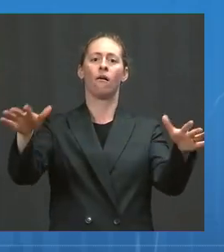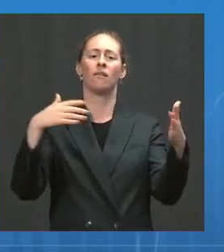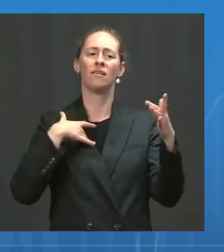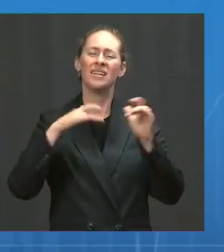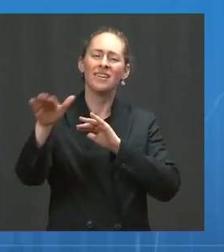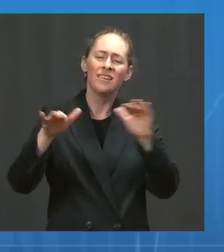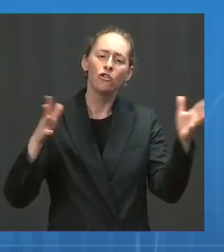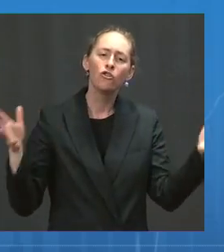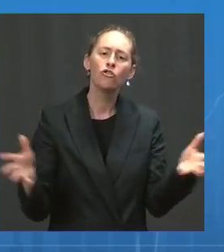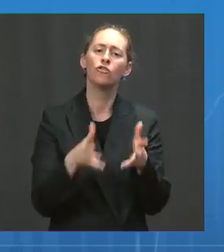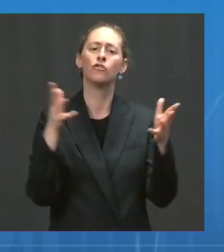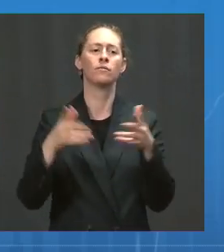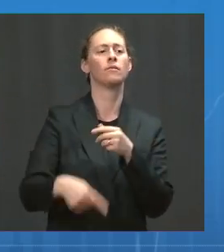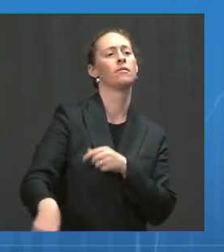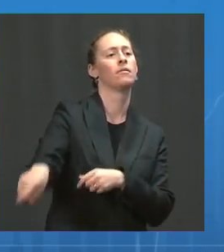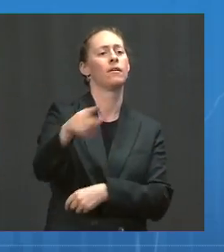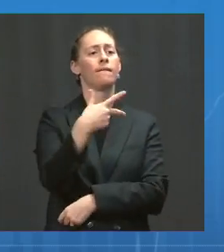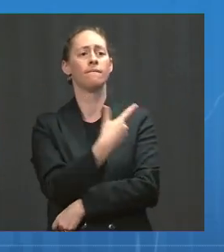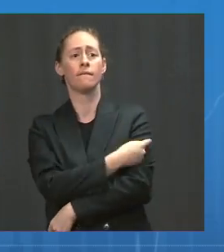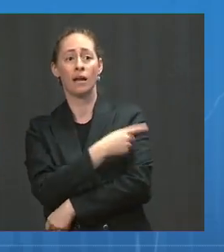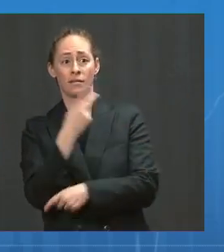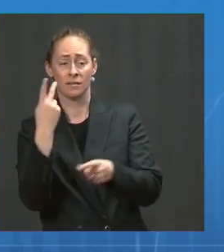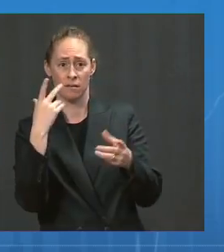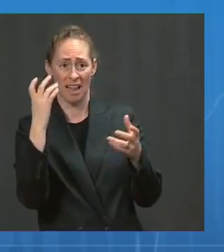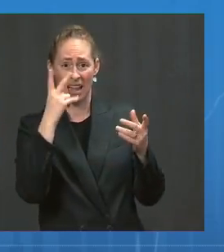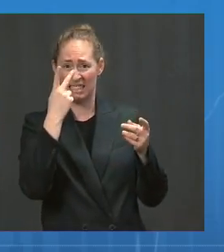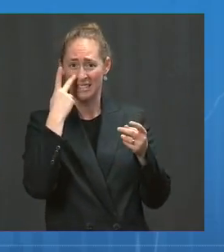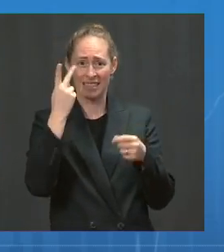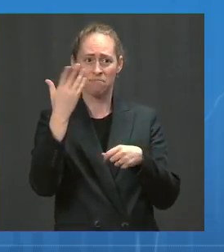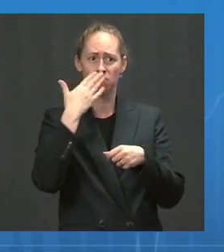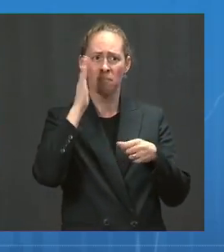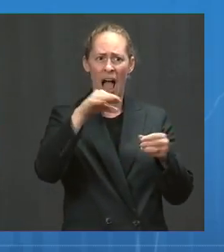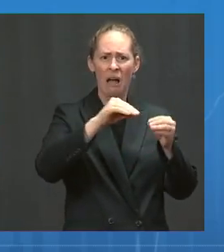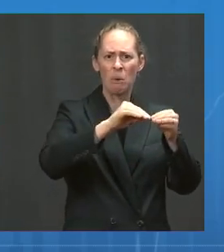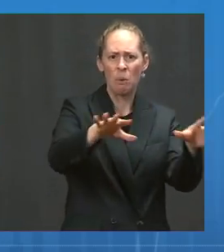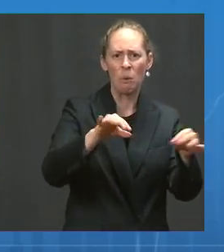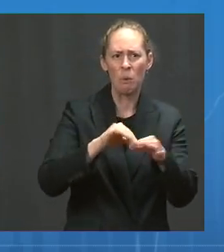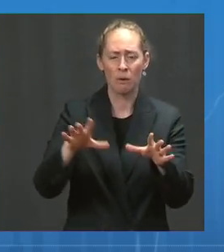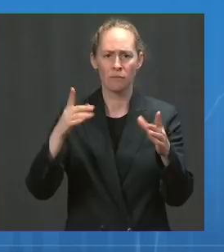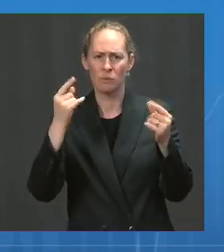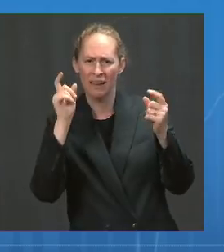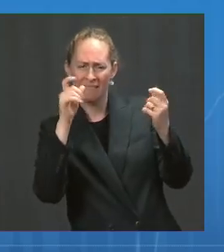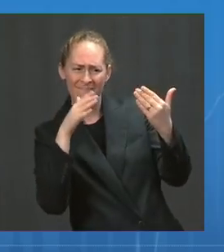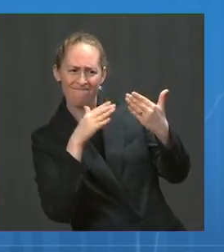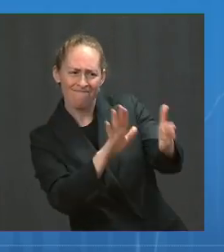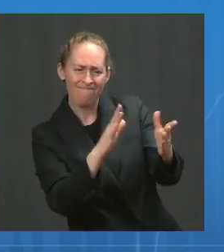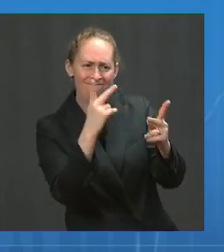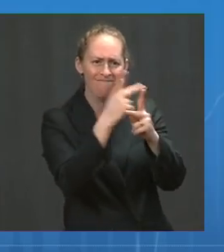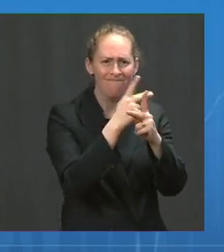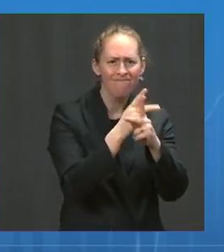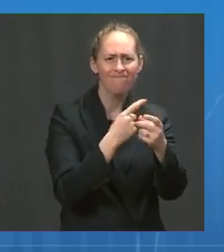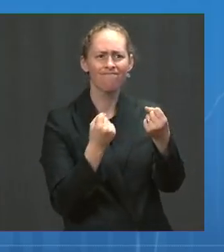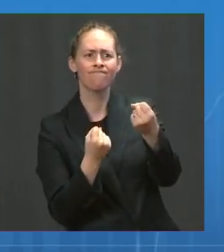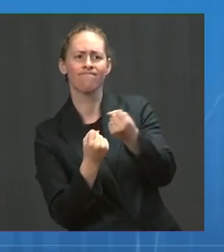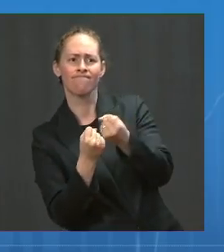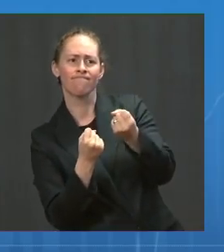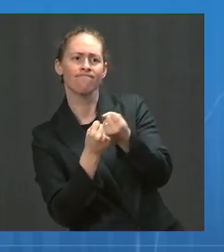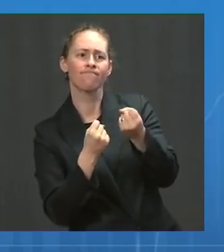address areas where we're seeing outbreaks among the unvaccinated, and prepare for every scenario.